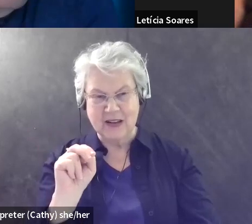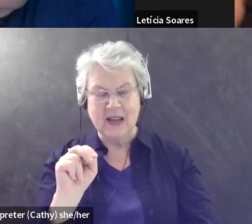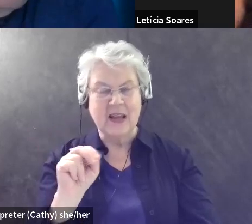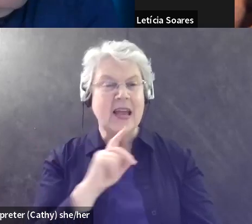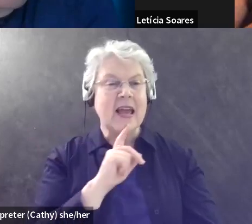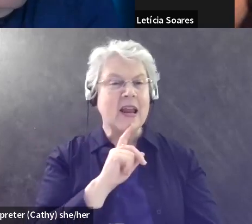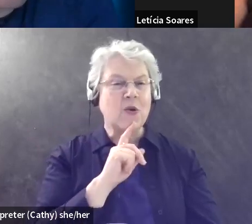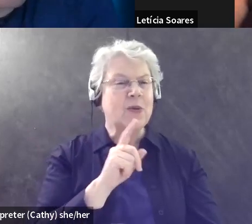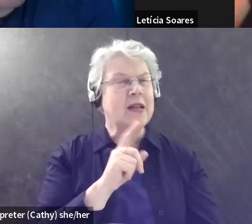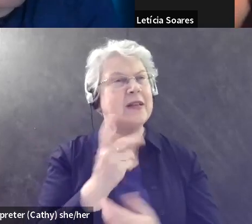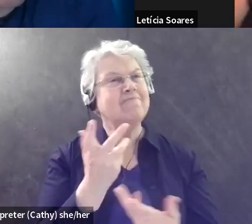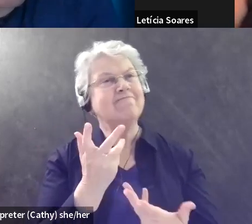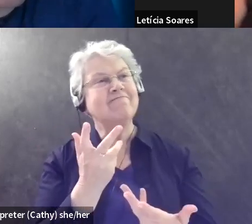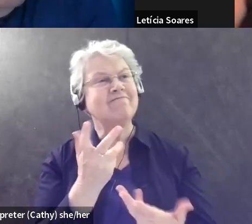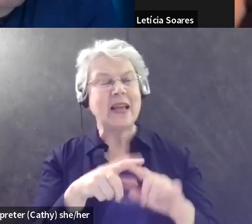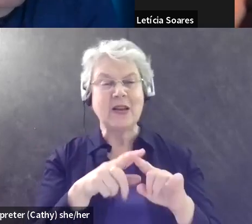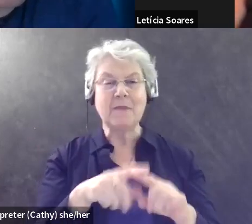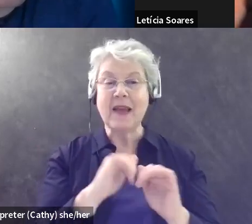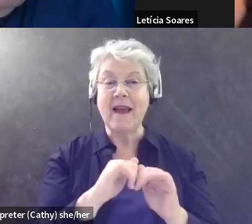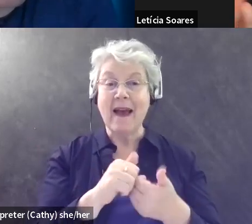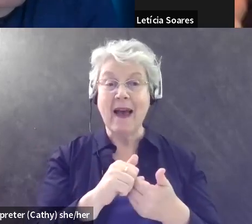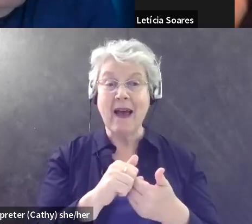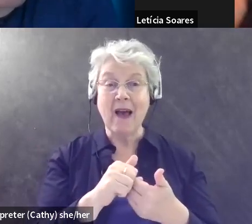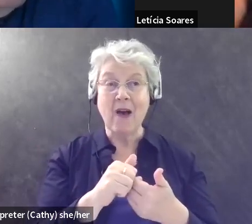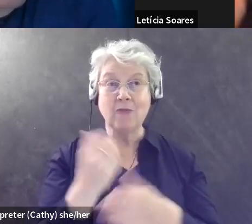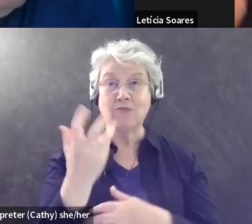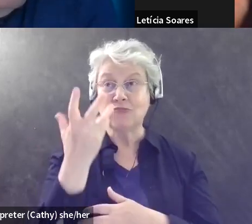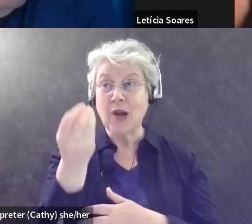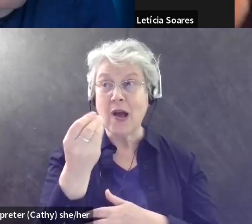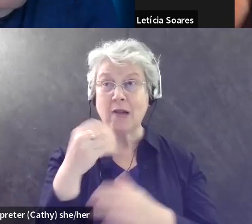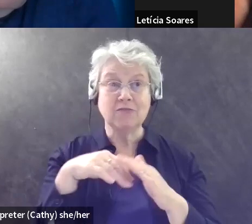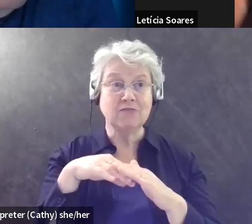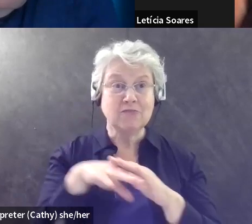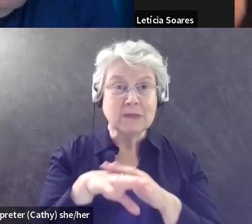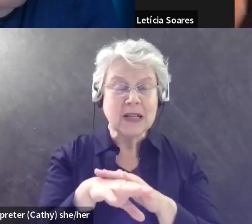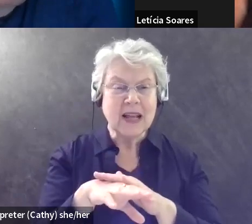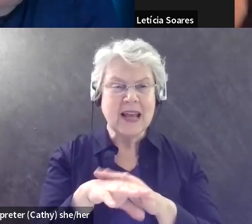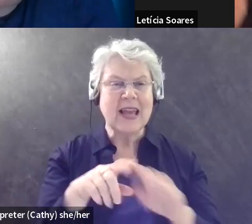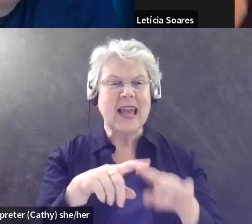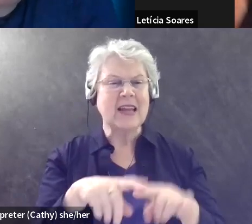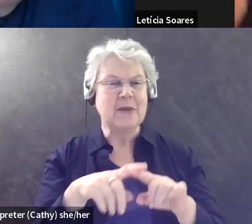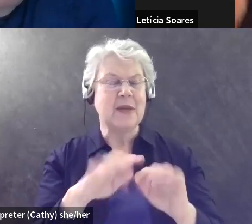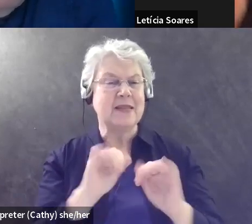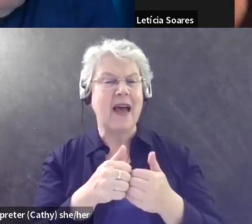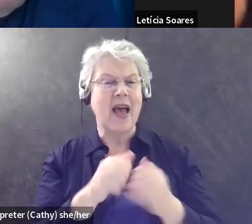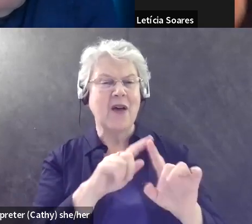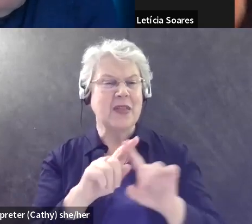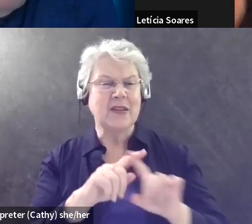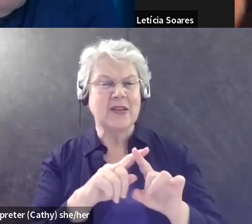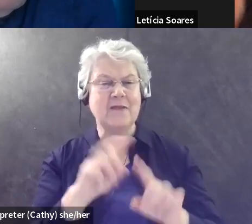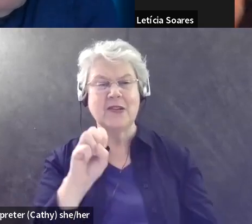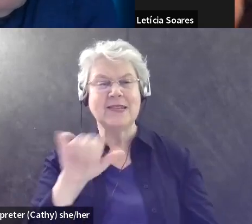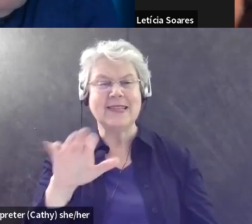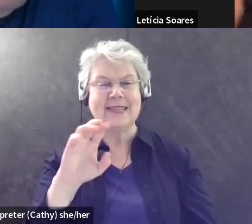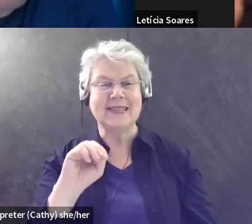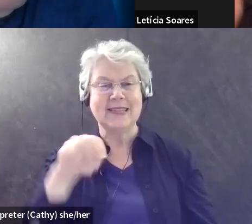depends on how I bird. really depends on the symptom that I'm flaring the day. So if mobility is a challenge,